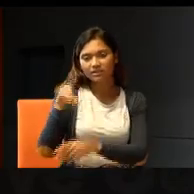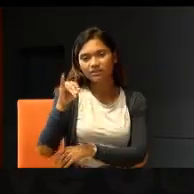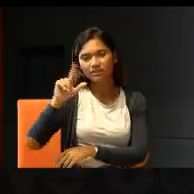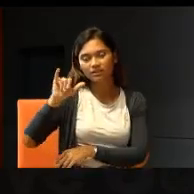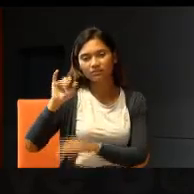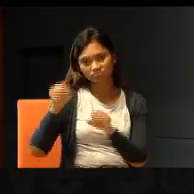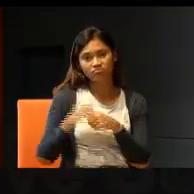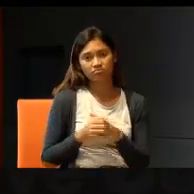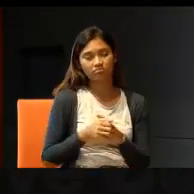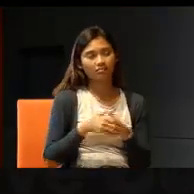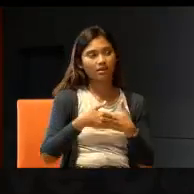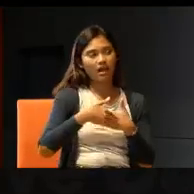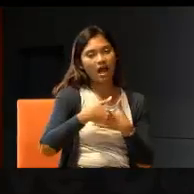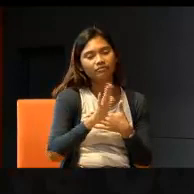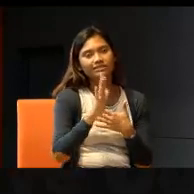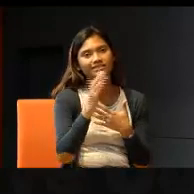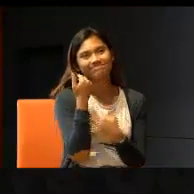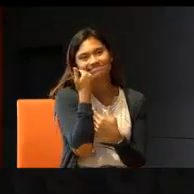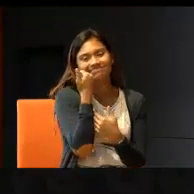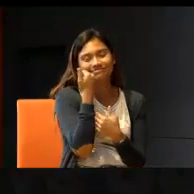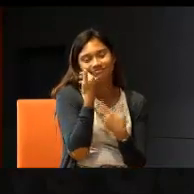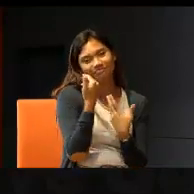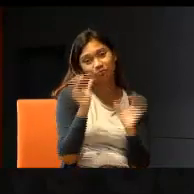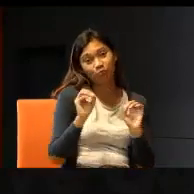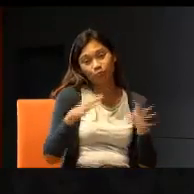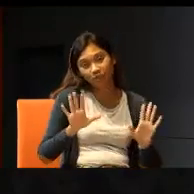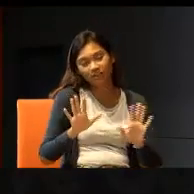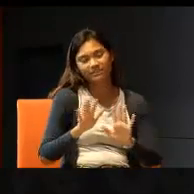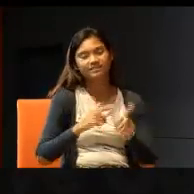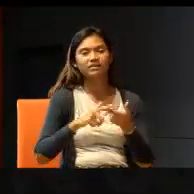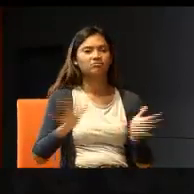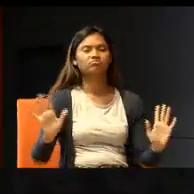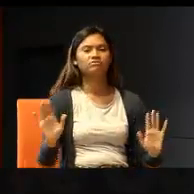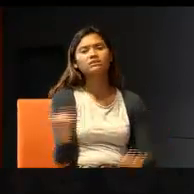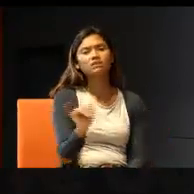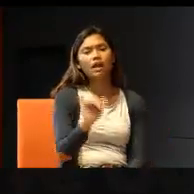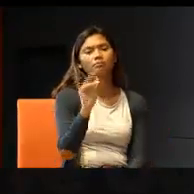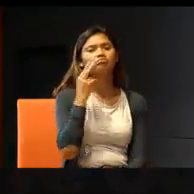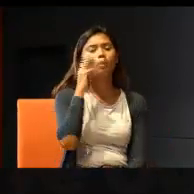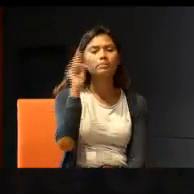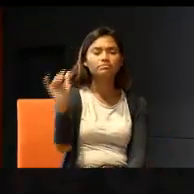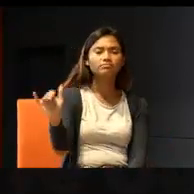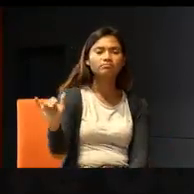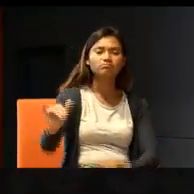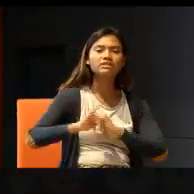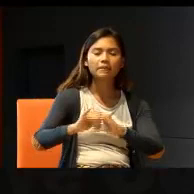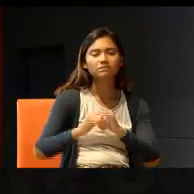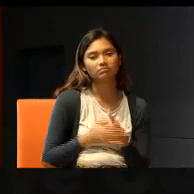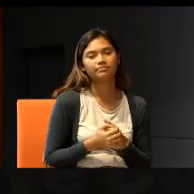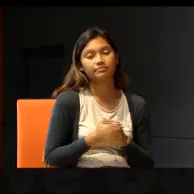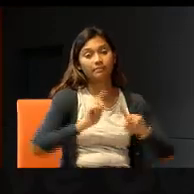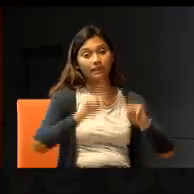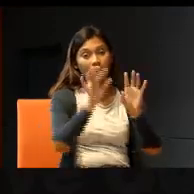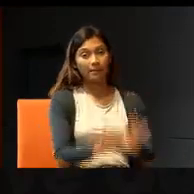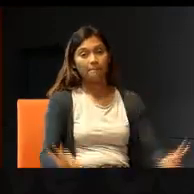after a while, after the ambitious shyness, you know, they are just normal, children, the normal people to me, but the important